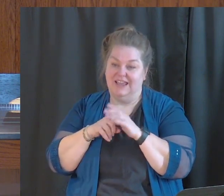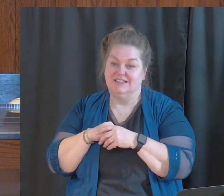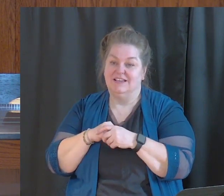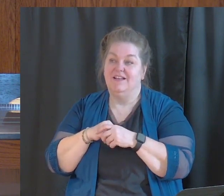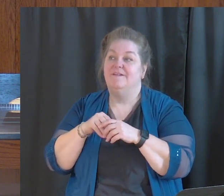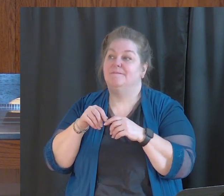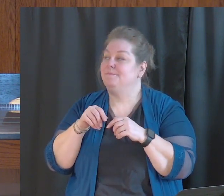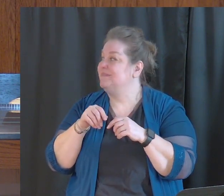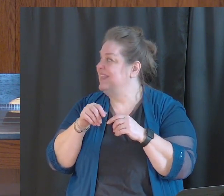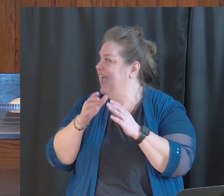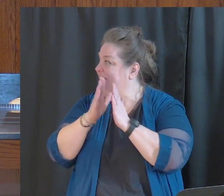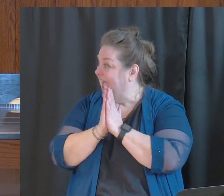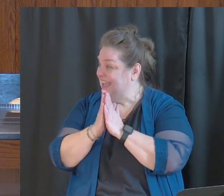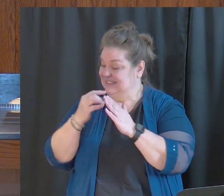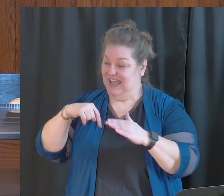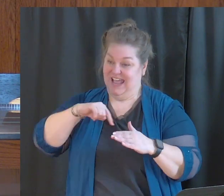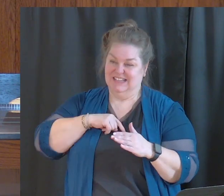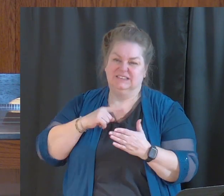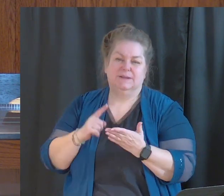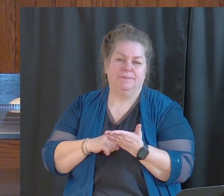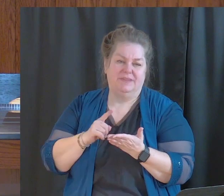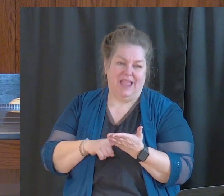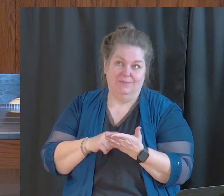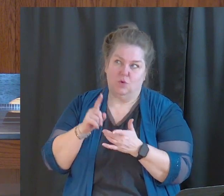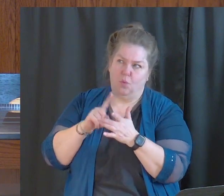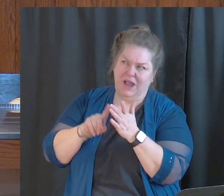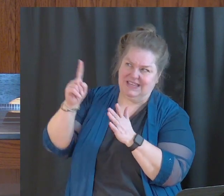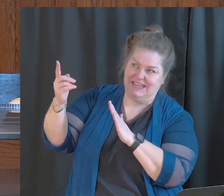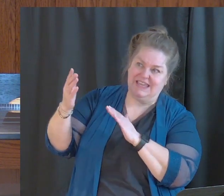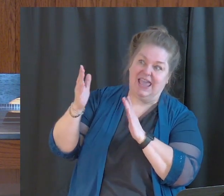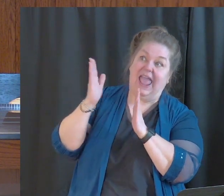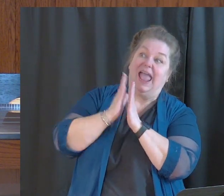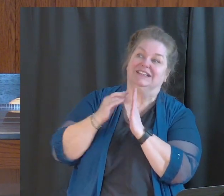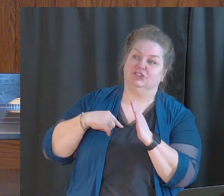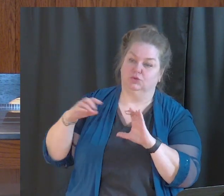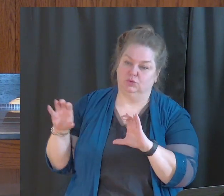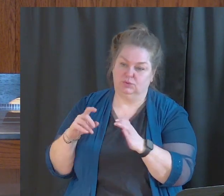relationship asks of us from time to time. And it's okay.